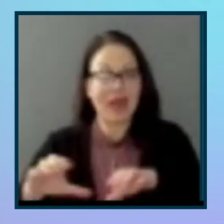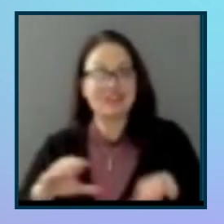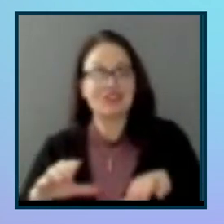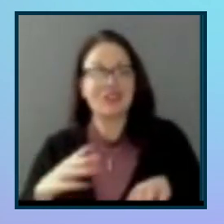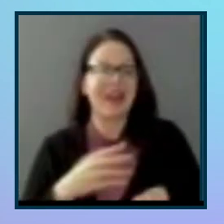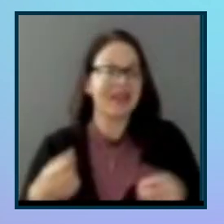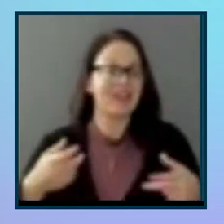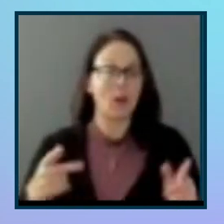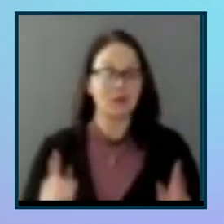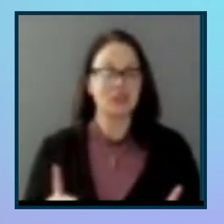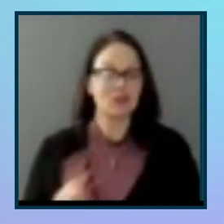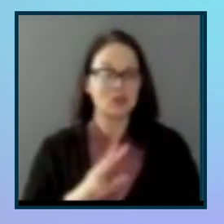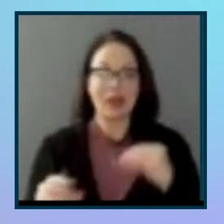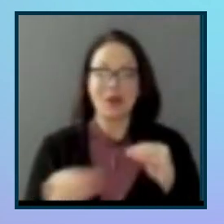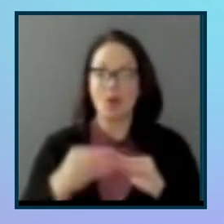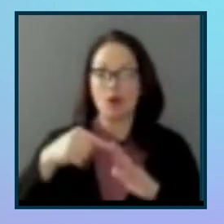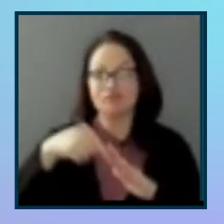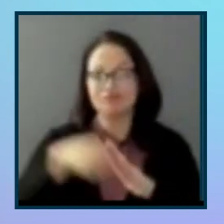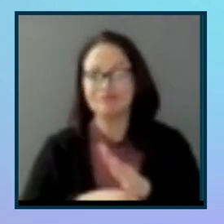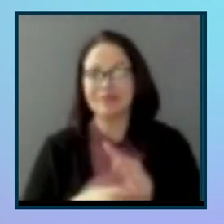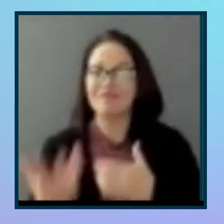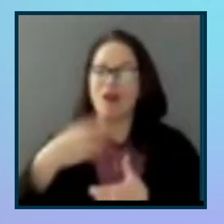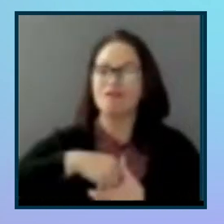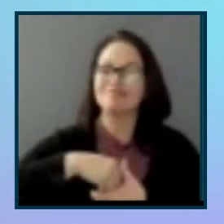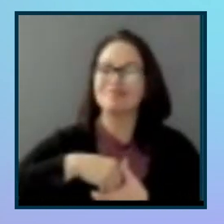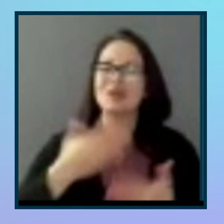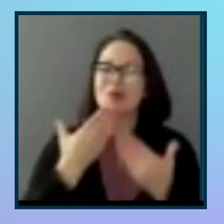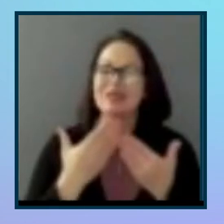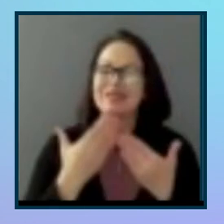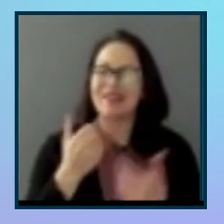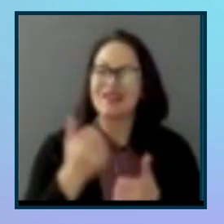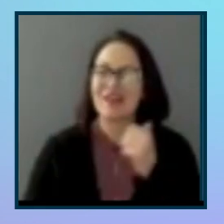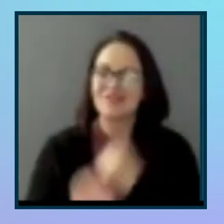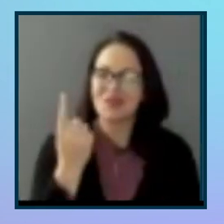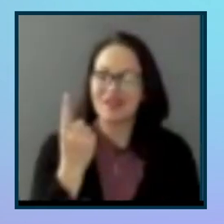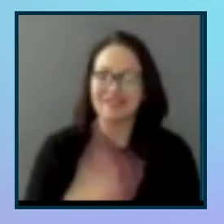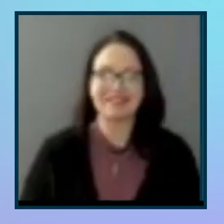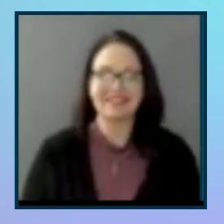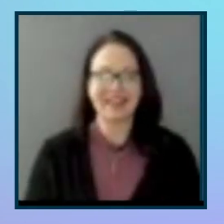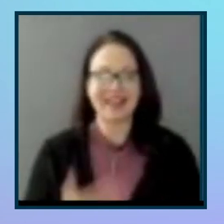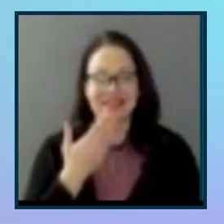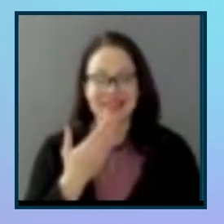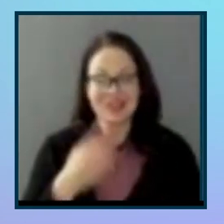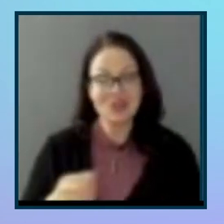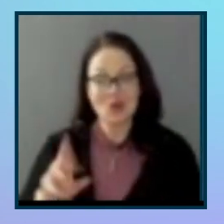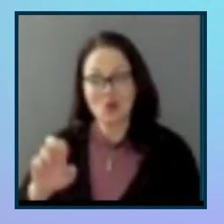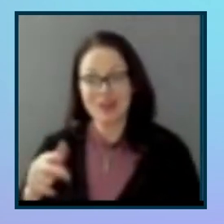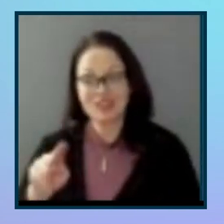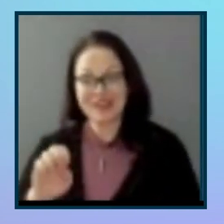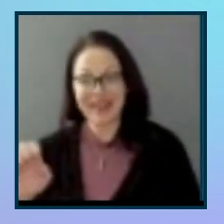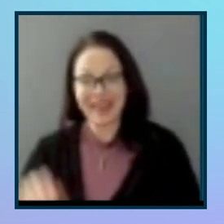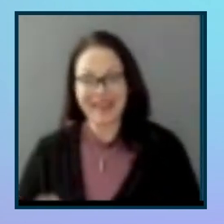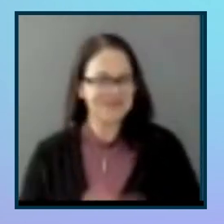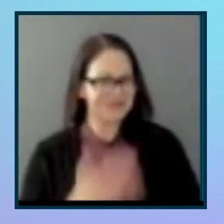opportunity to get more involved. So thank you everyone. Um, and thank you particularly Reginae. Thank